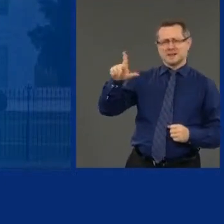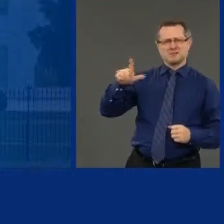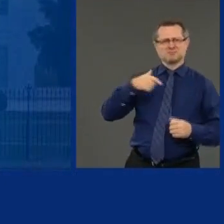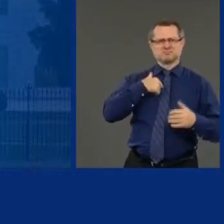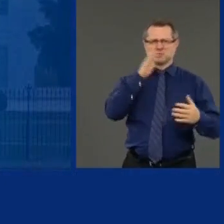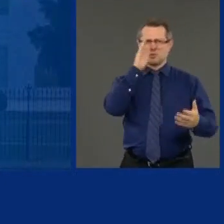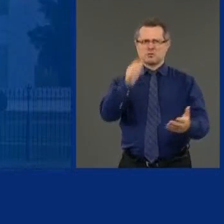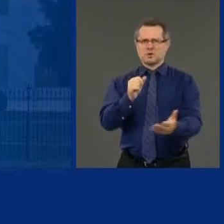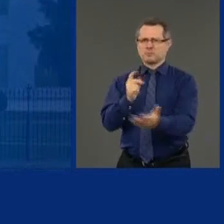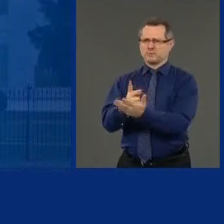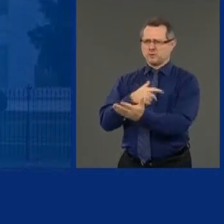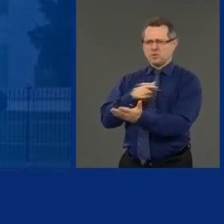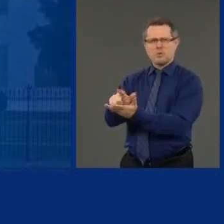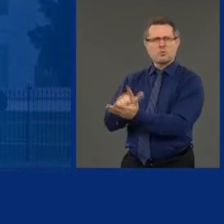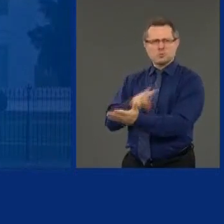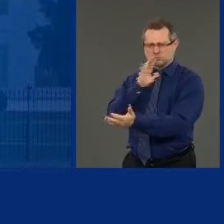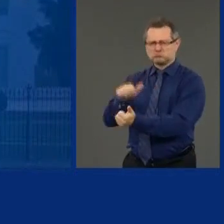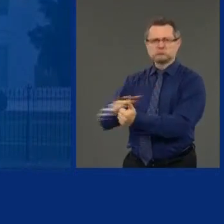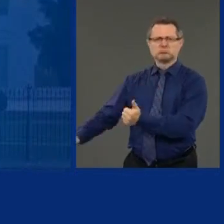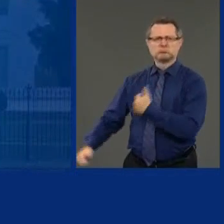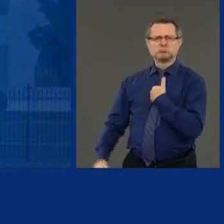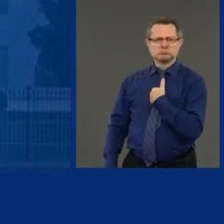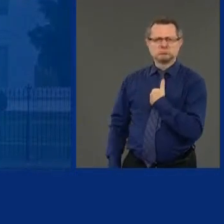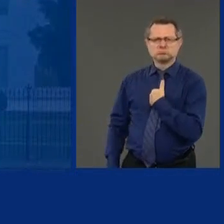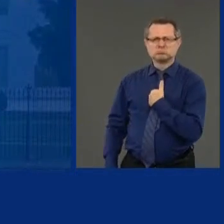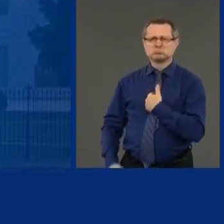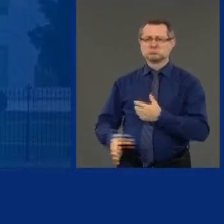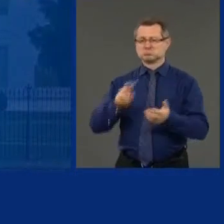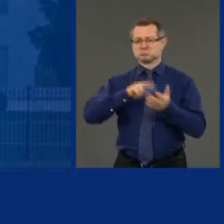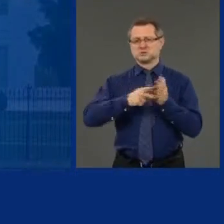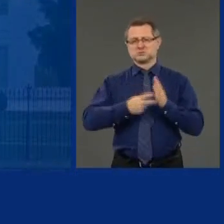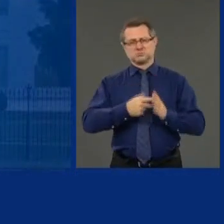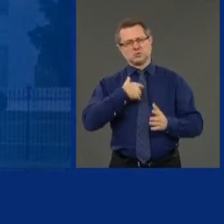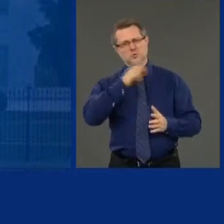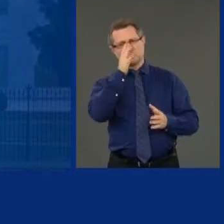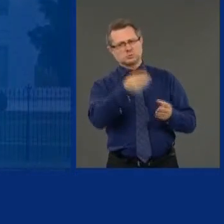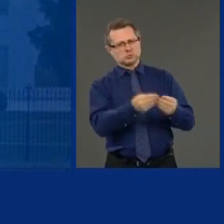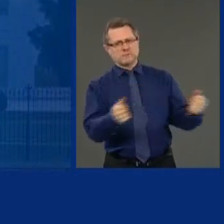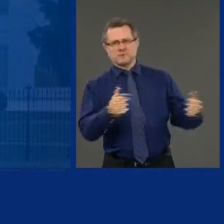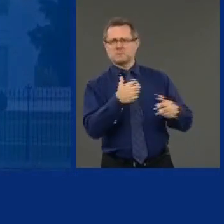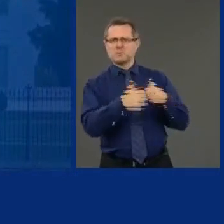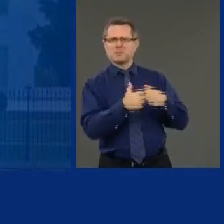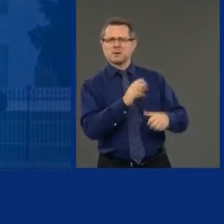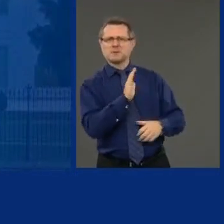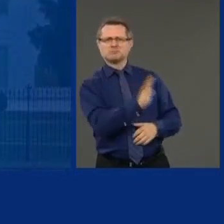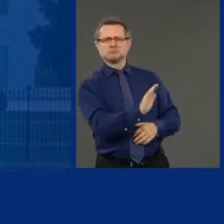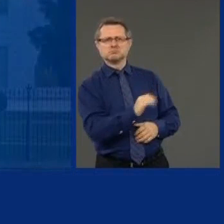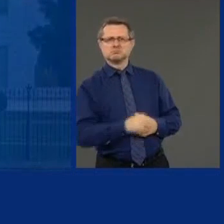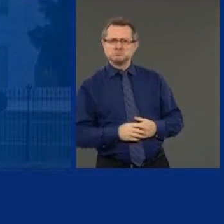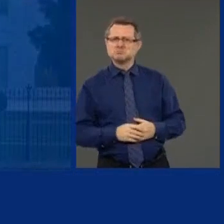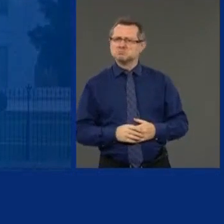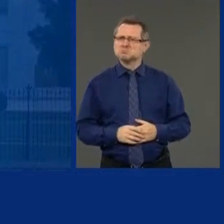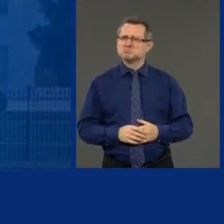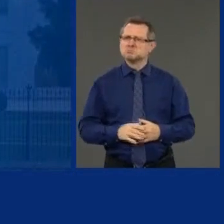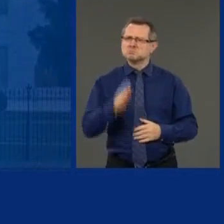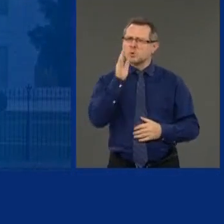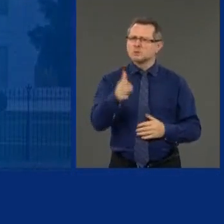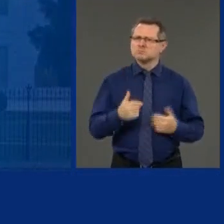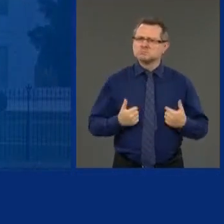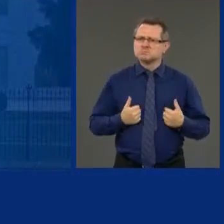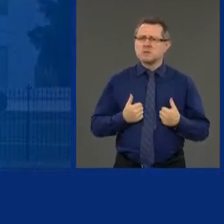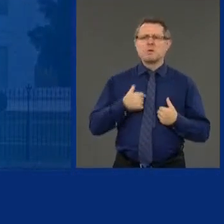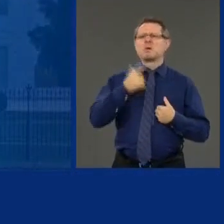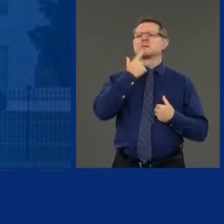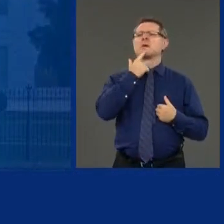that would ostensibly address their issue. We can't give you the Trusted Traveler